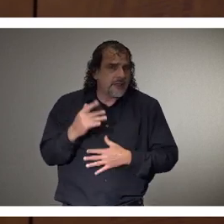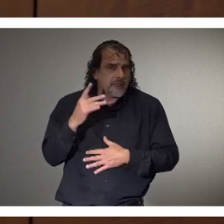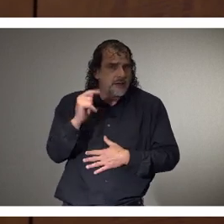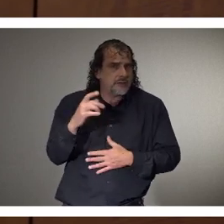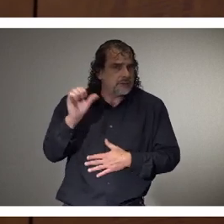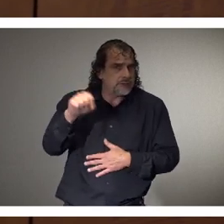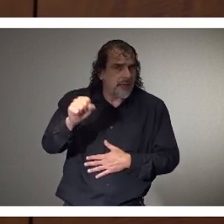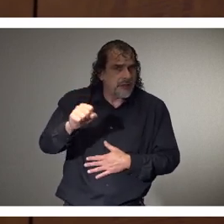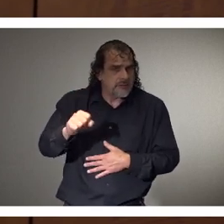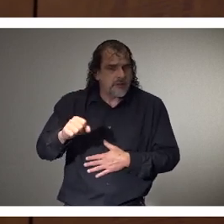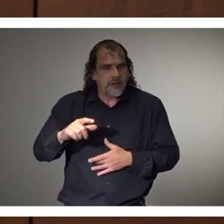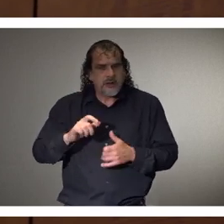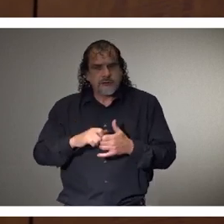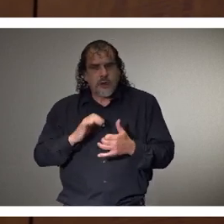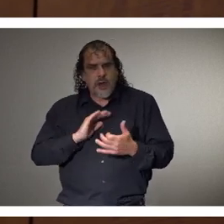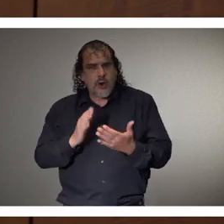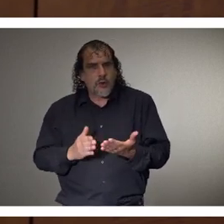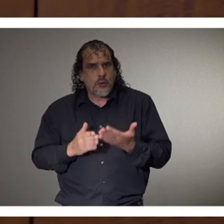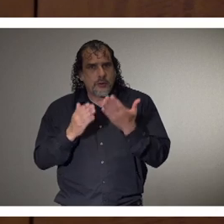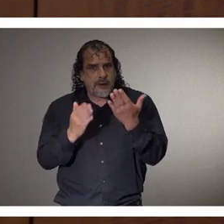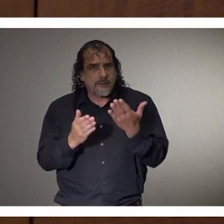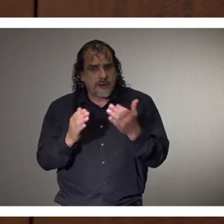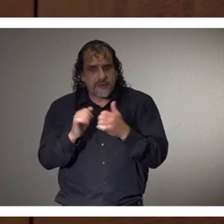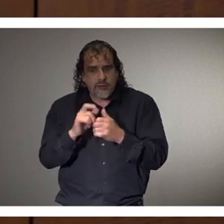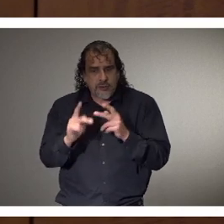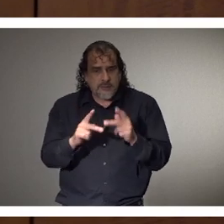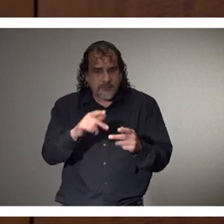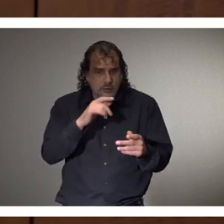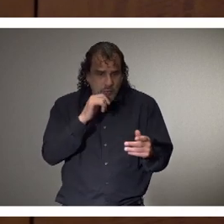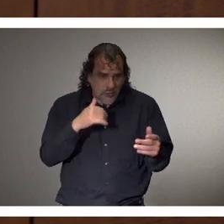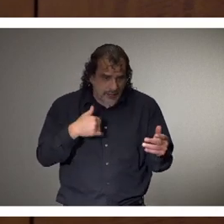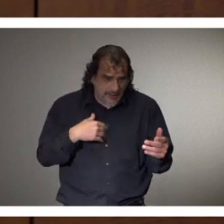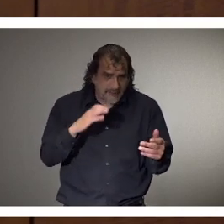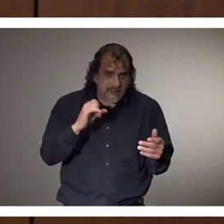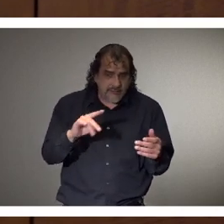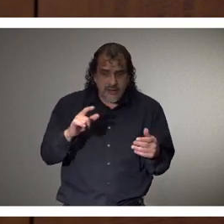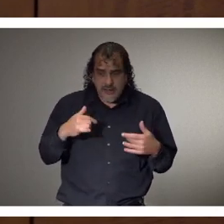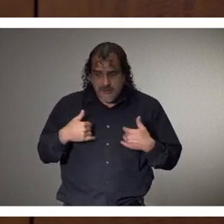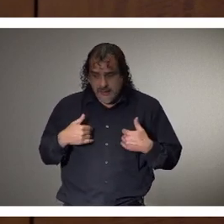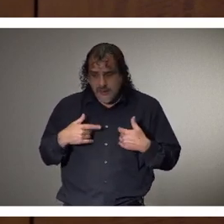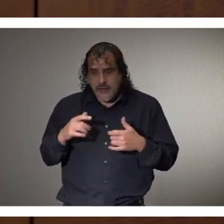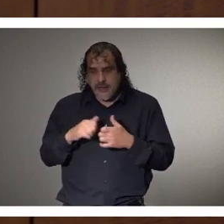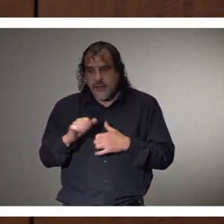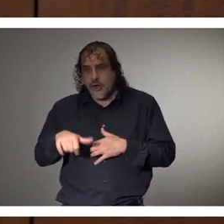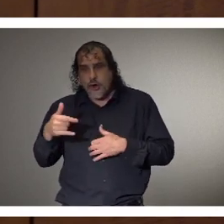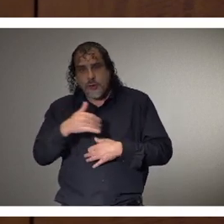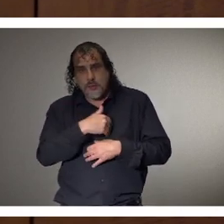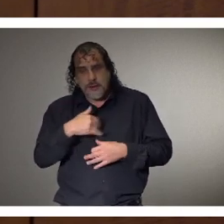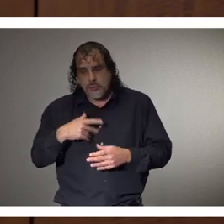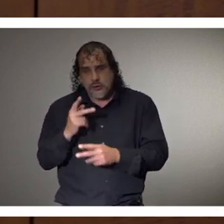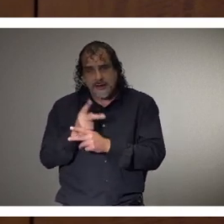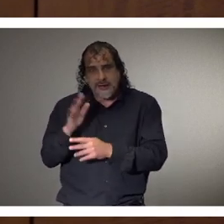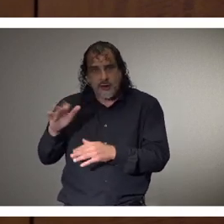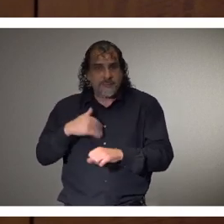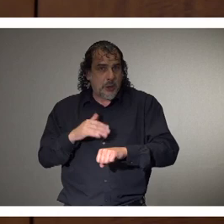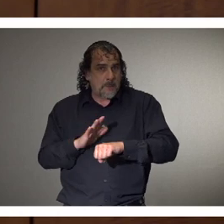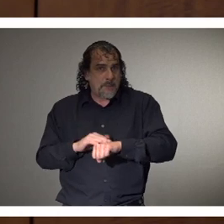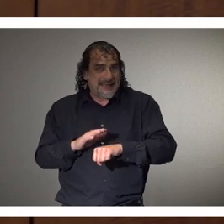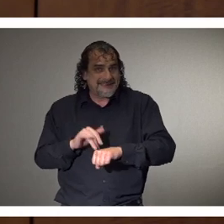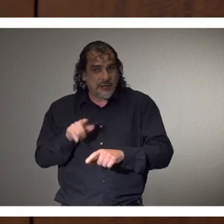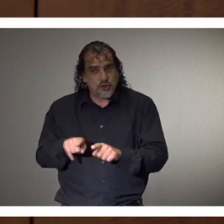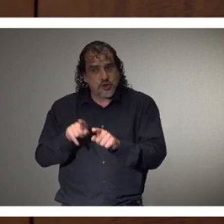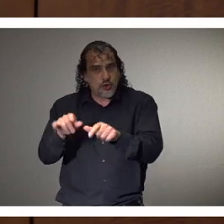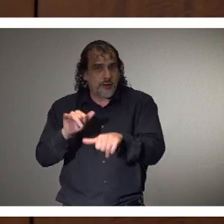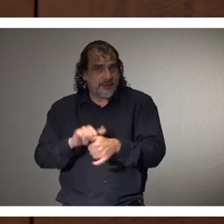for individuals who are infected with COVID-19 is to allow other family members to take care of that pet. Or to,